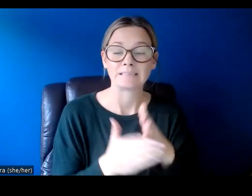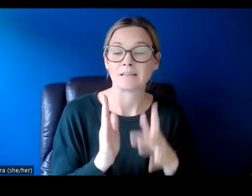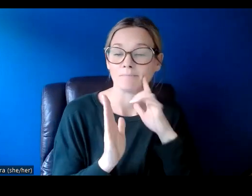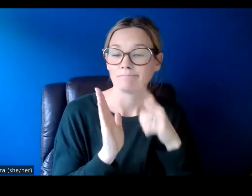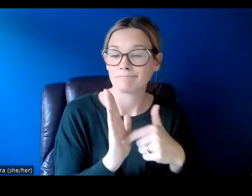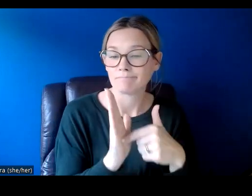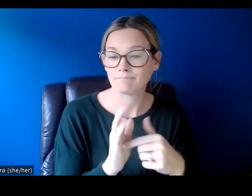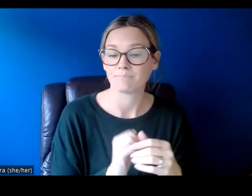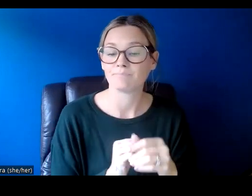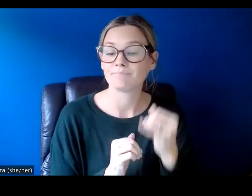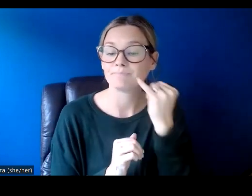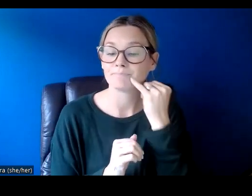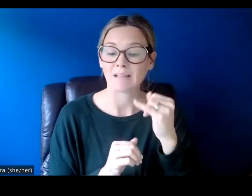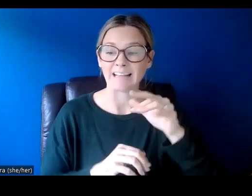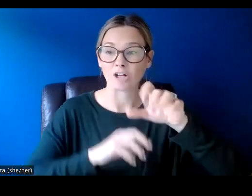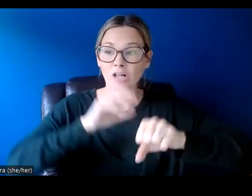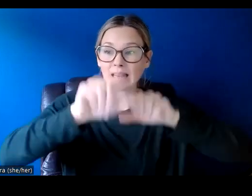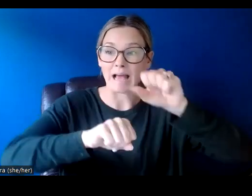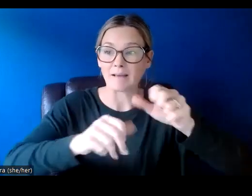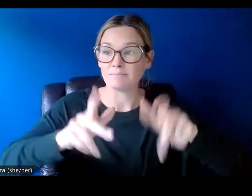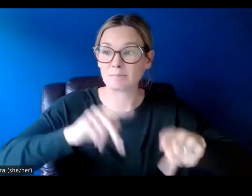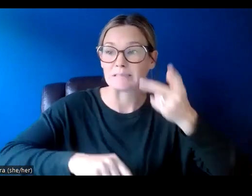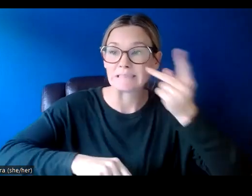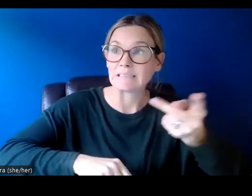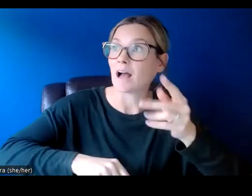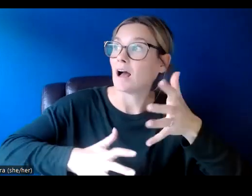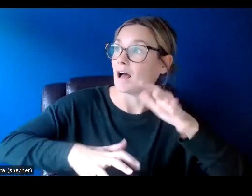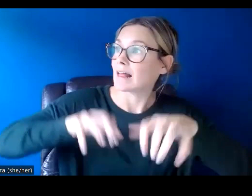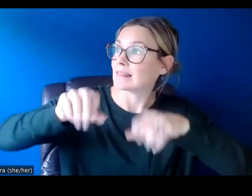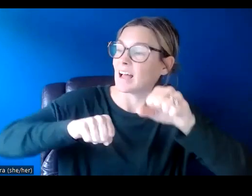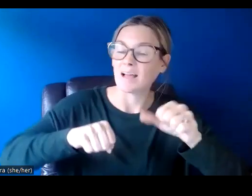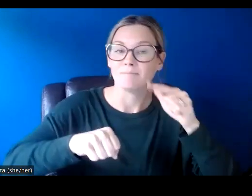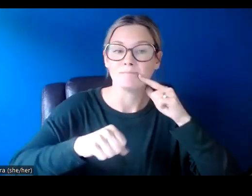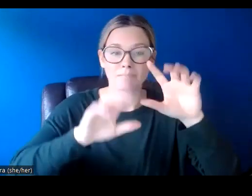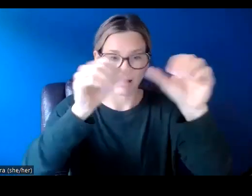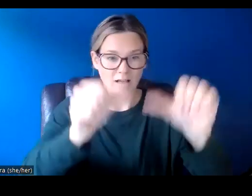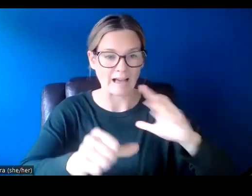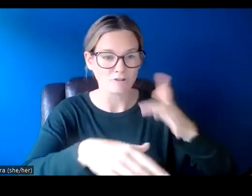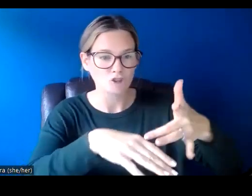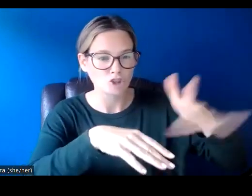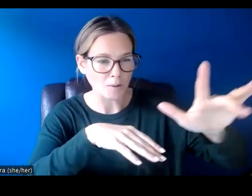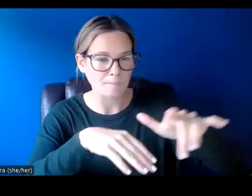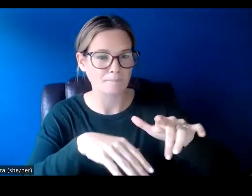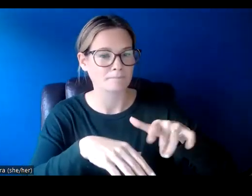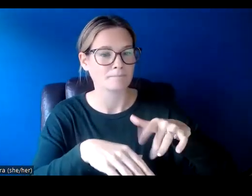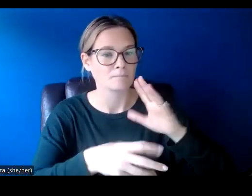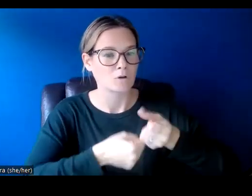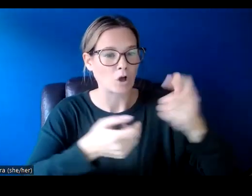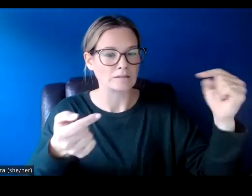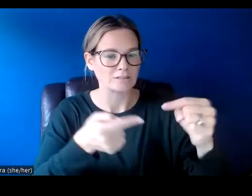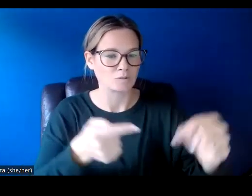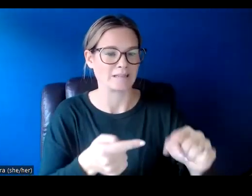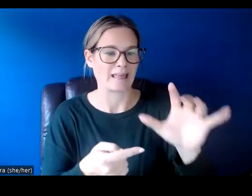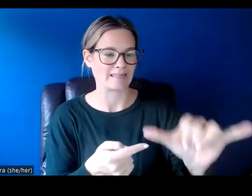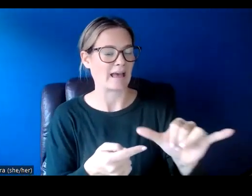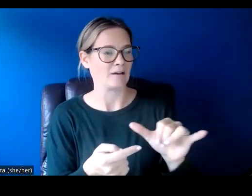include if the artwork is a climbing risk, if the artwork has any sharp or pointed edges that can cause injury to anyone. Little things like